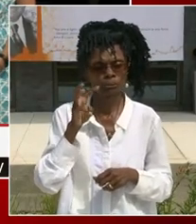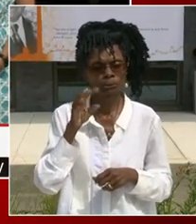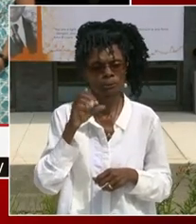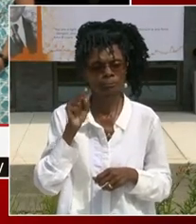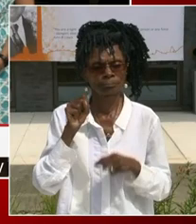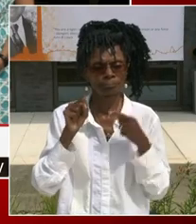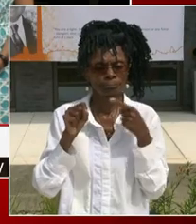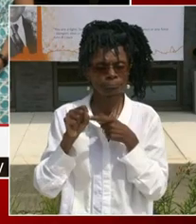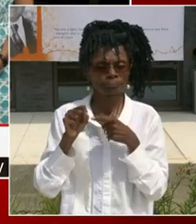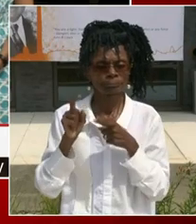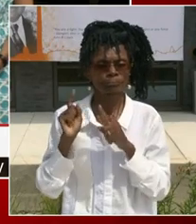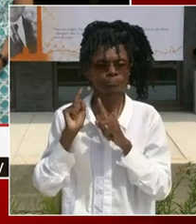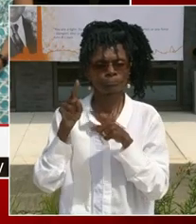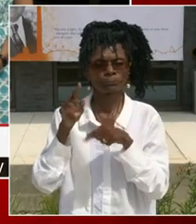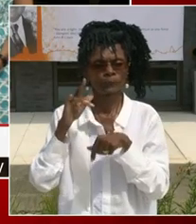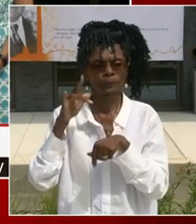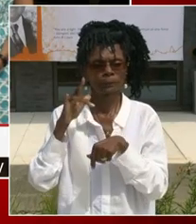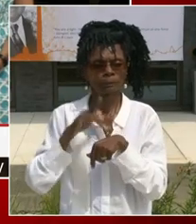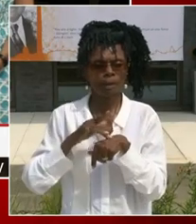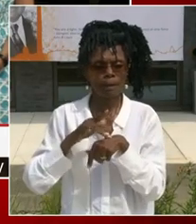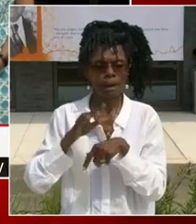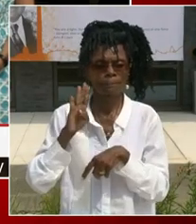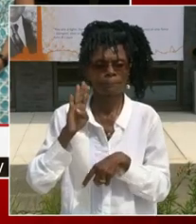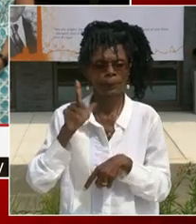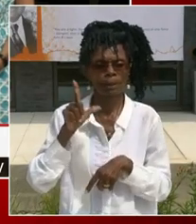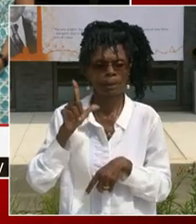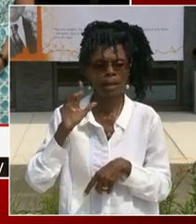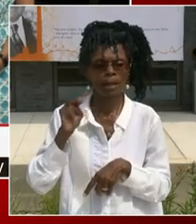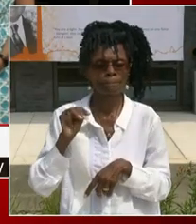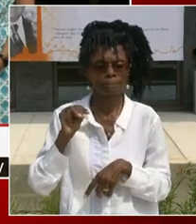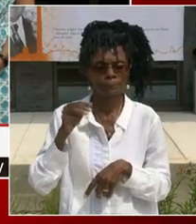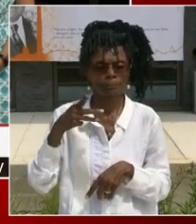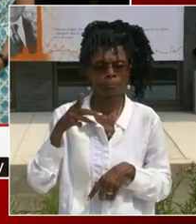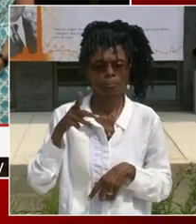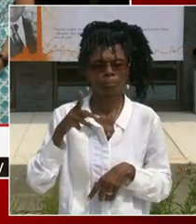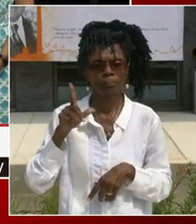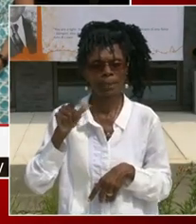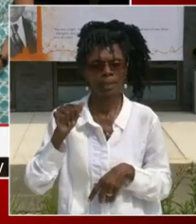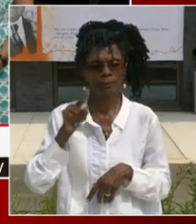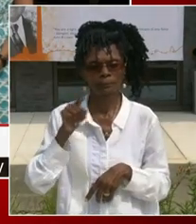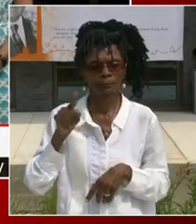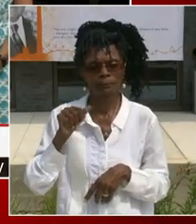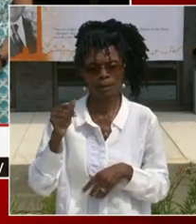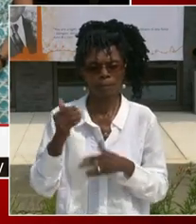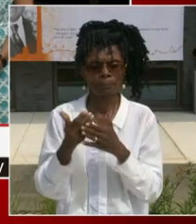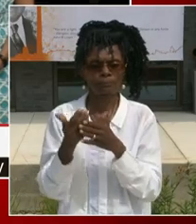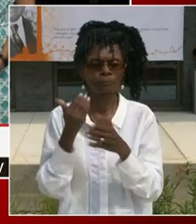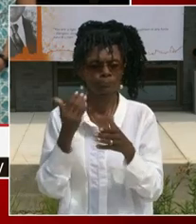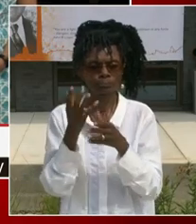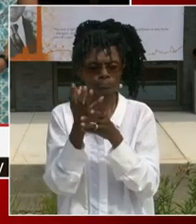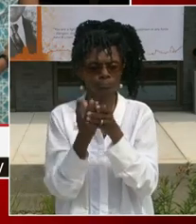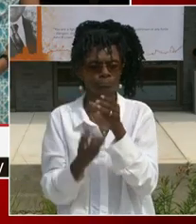told me then what I want to share with you now. It is my hope and prayer that